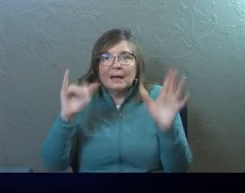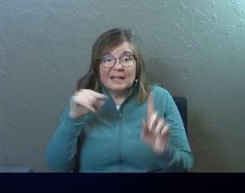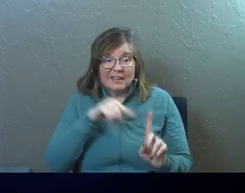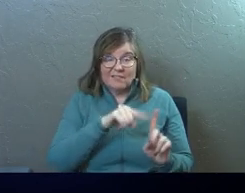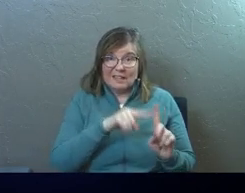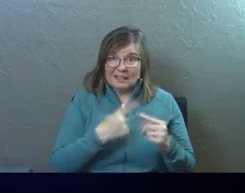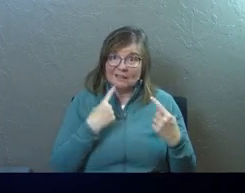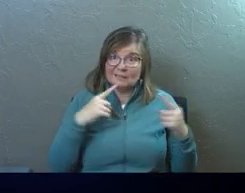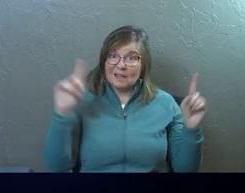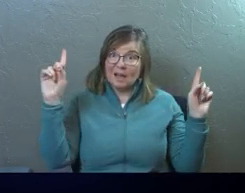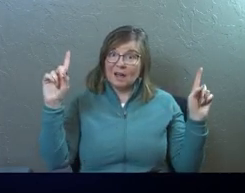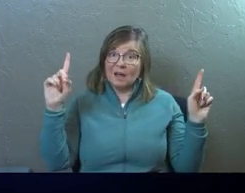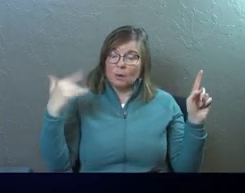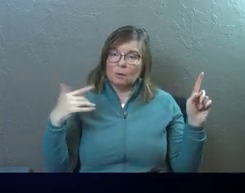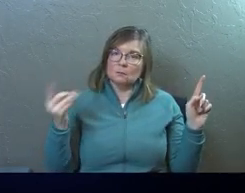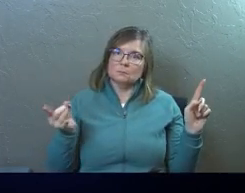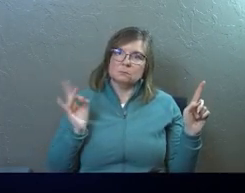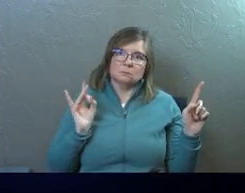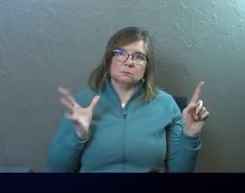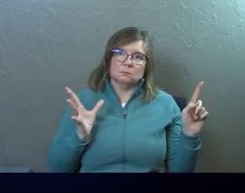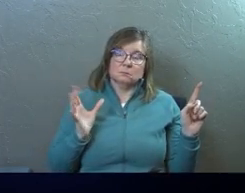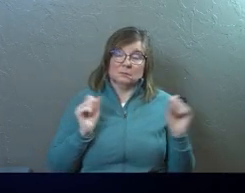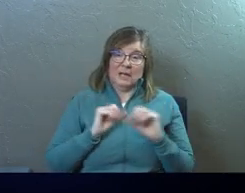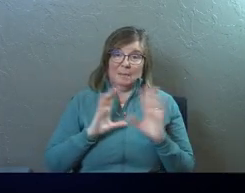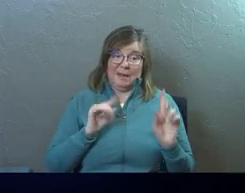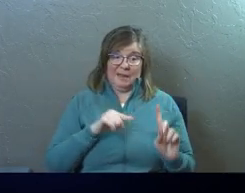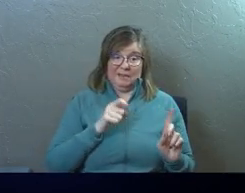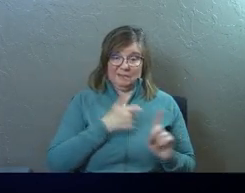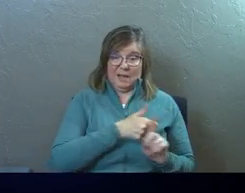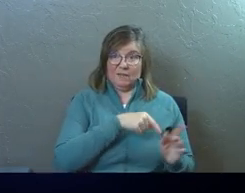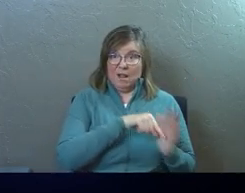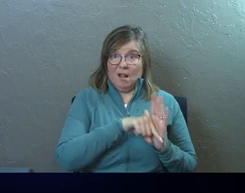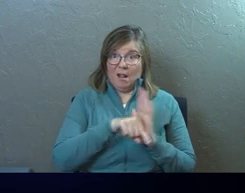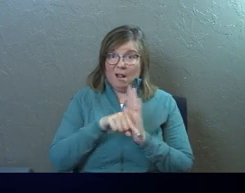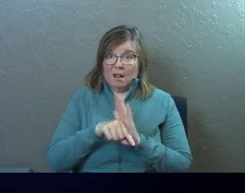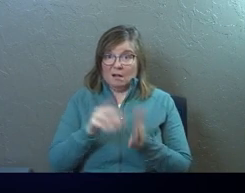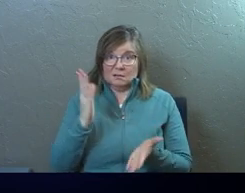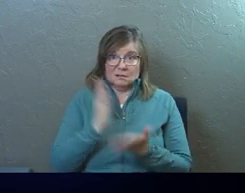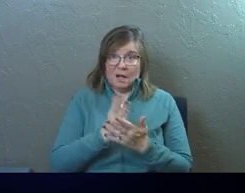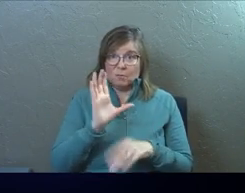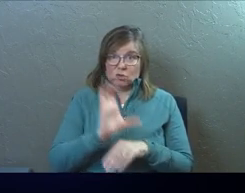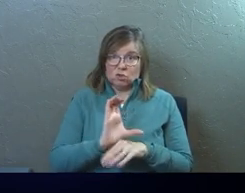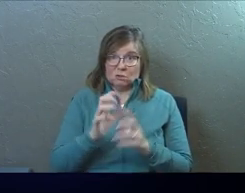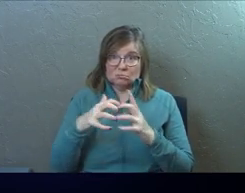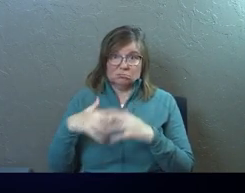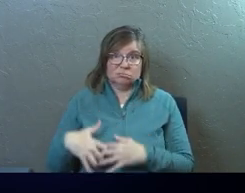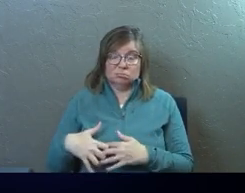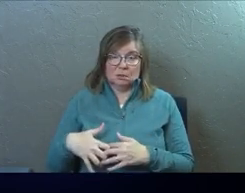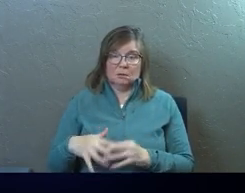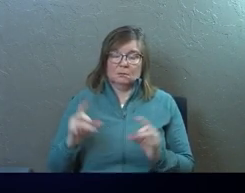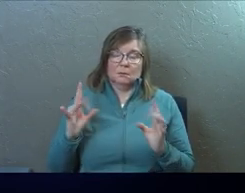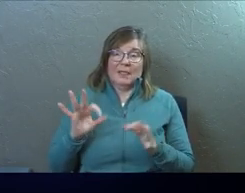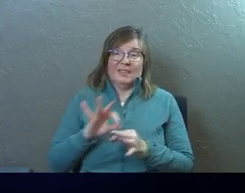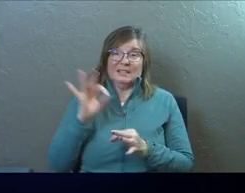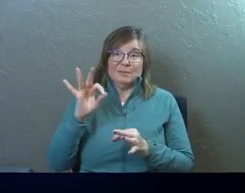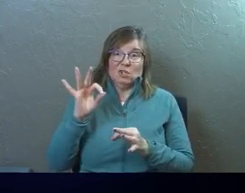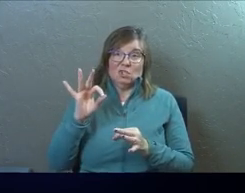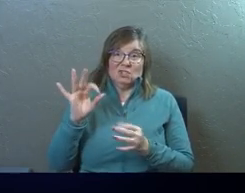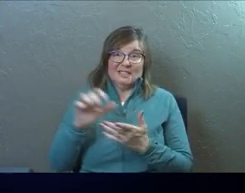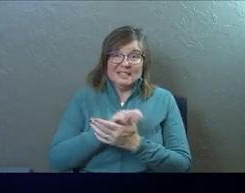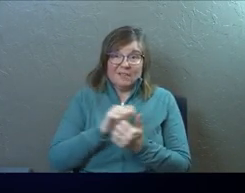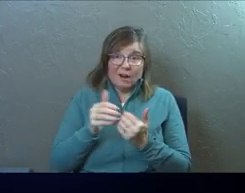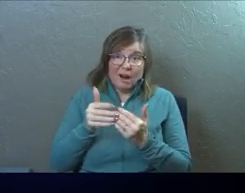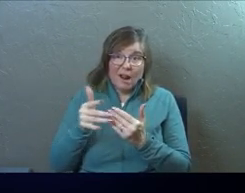would have gotten his wish. Imagine if he would have gotten his way. The spiritual devastation of that,